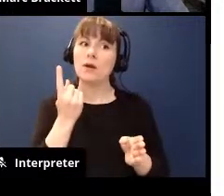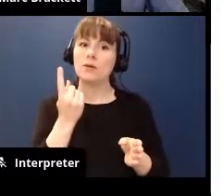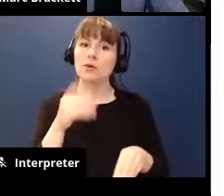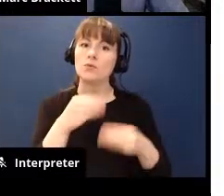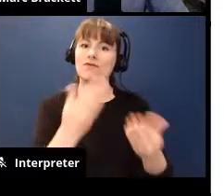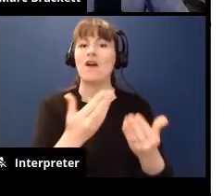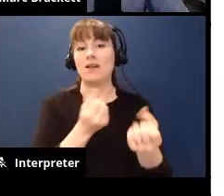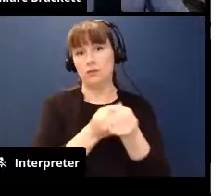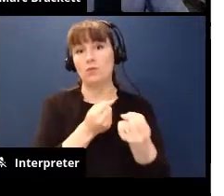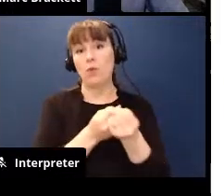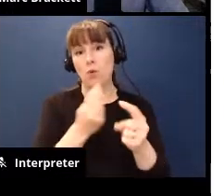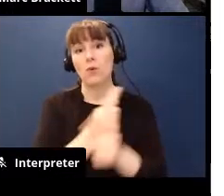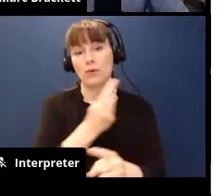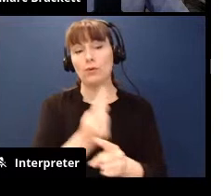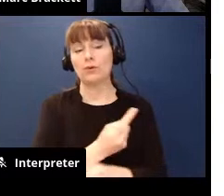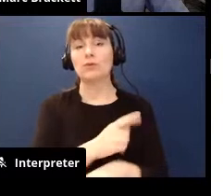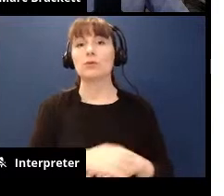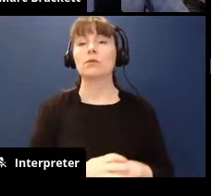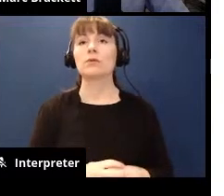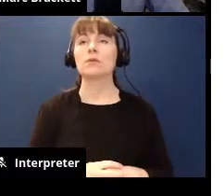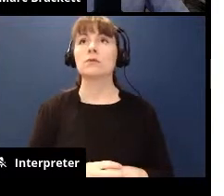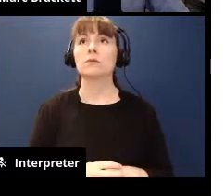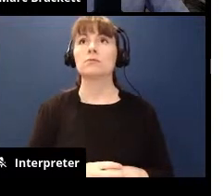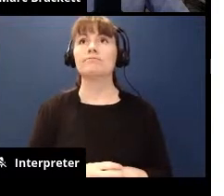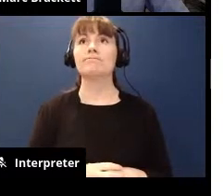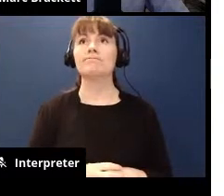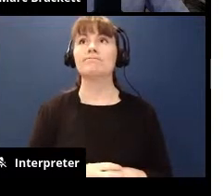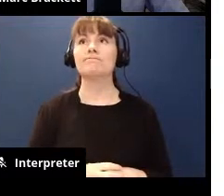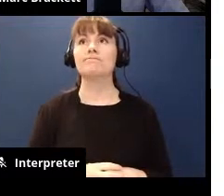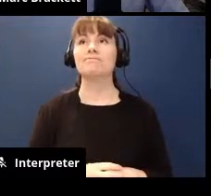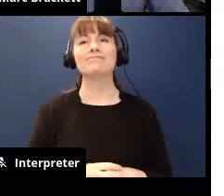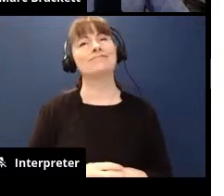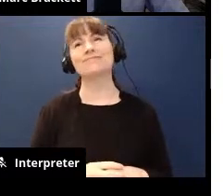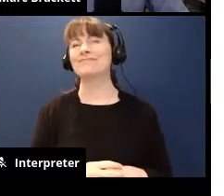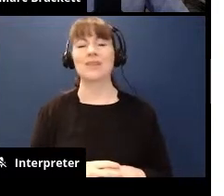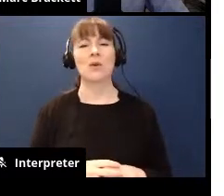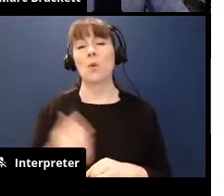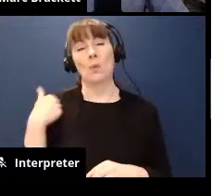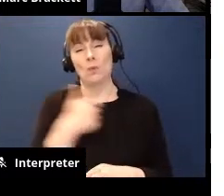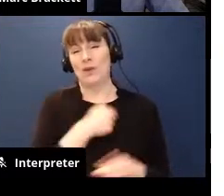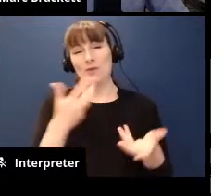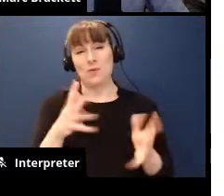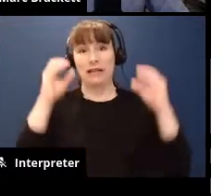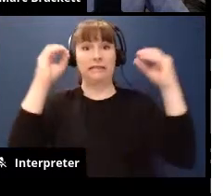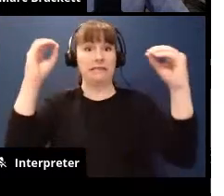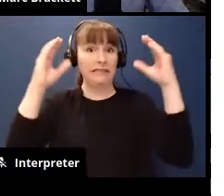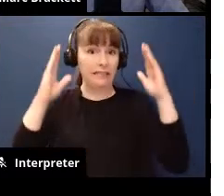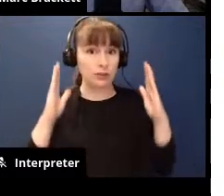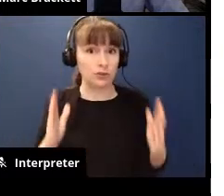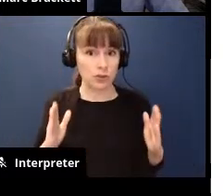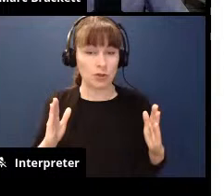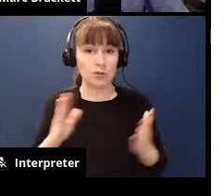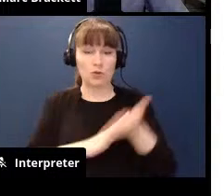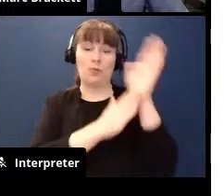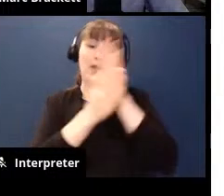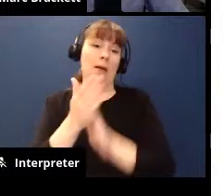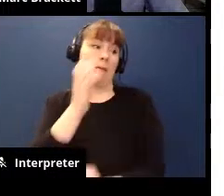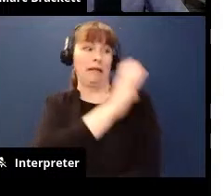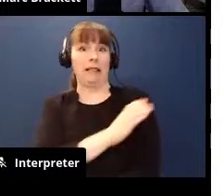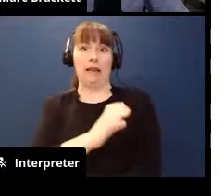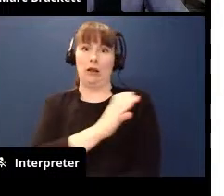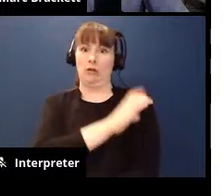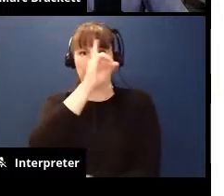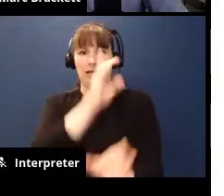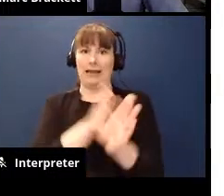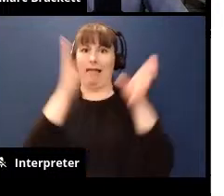um we don't want our teachers to have to be you know clinical psychologists with